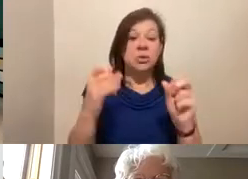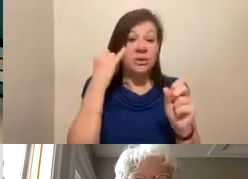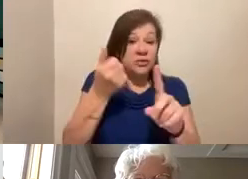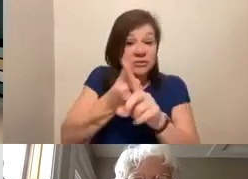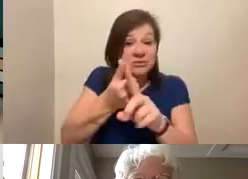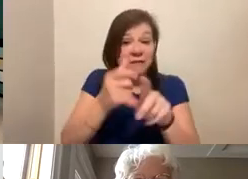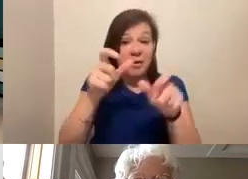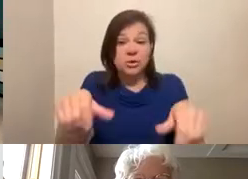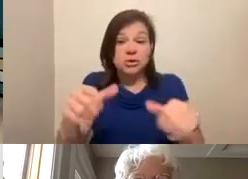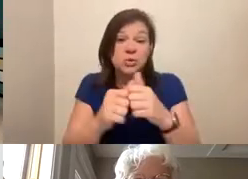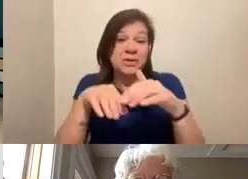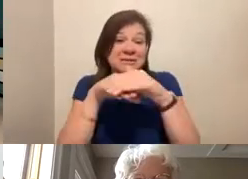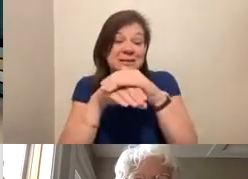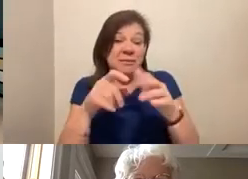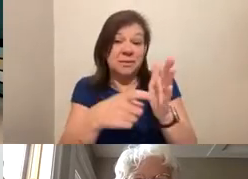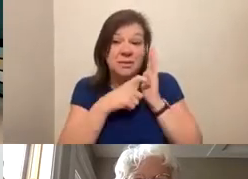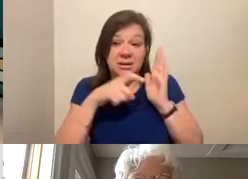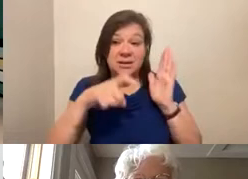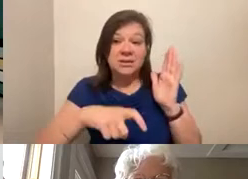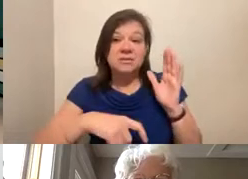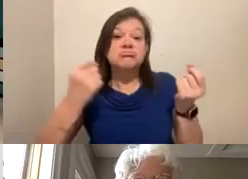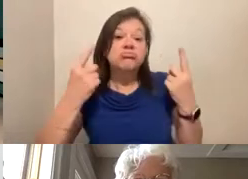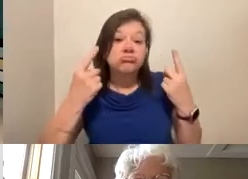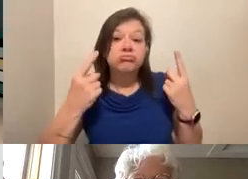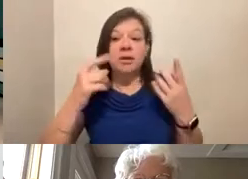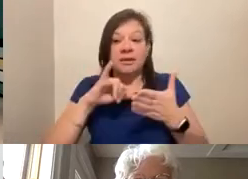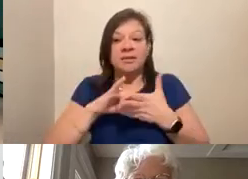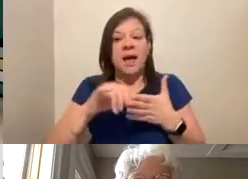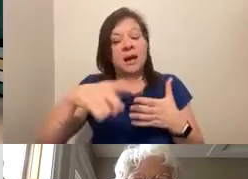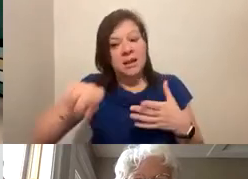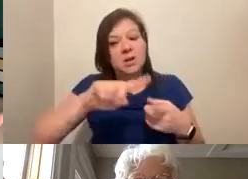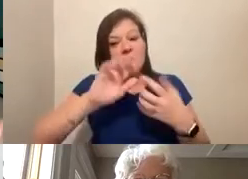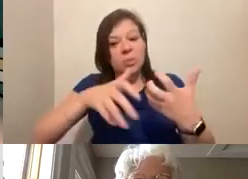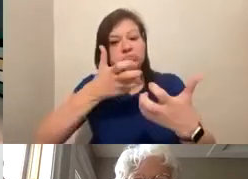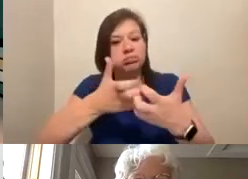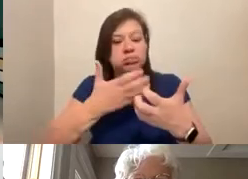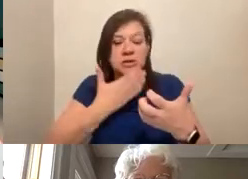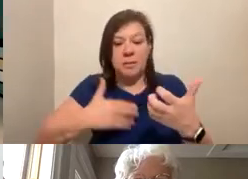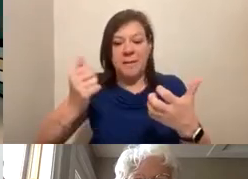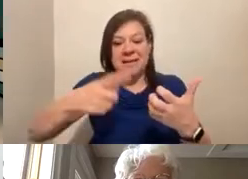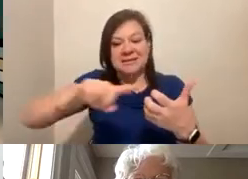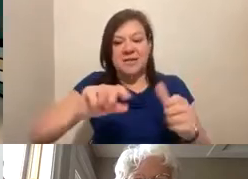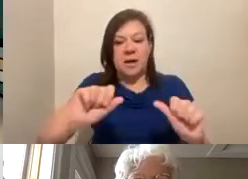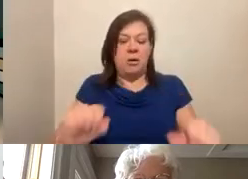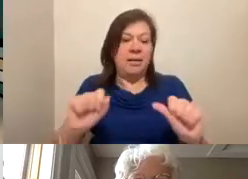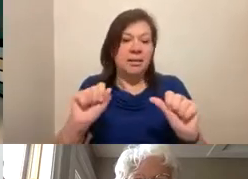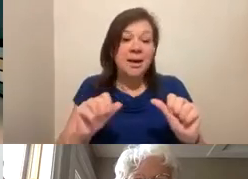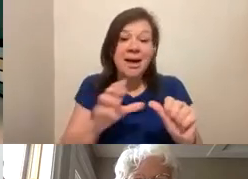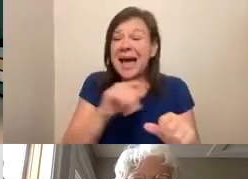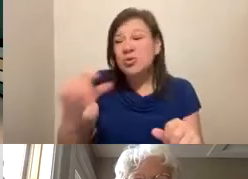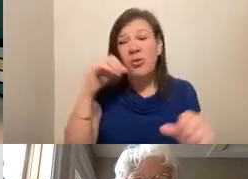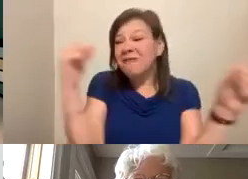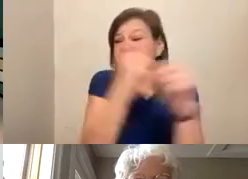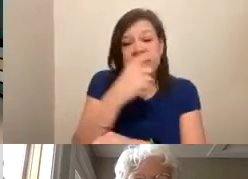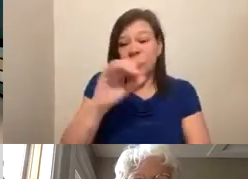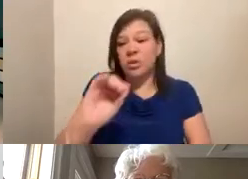with accessibility needs, know that they will also be accommodated, you know, to the best of their ability, and you don't have to fight for it.